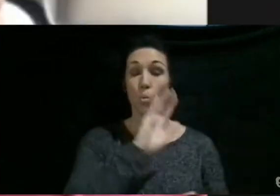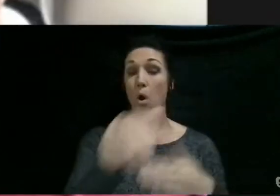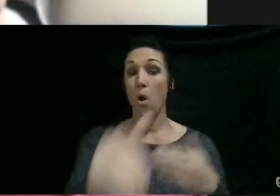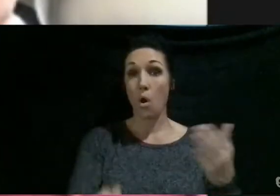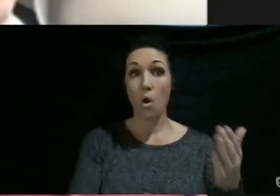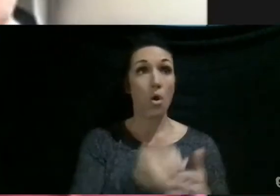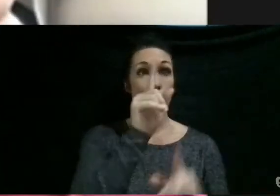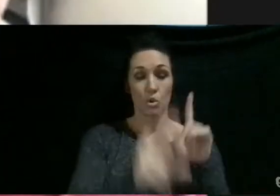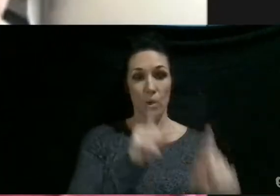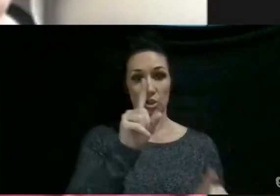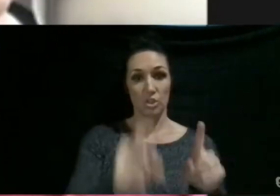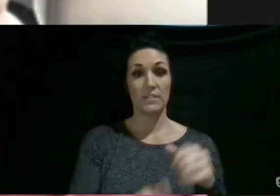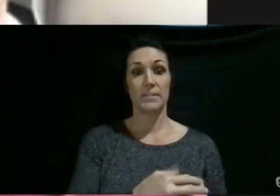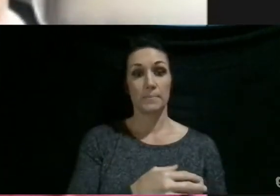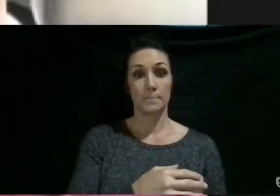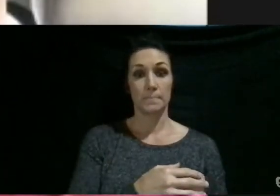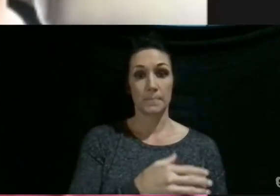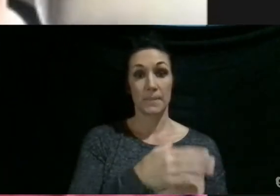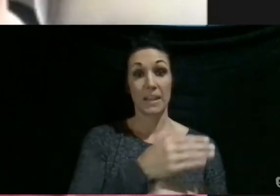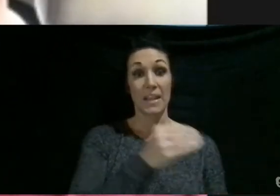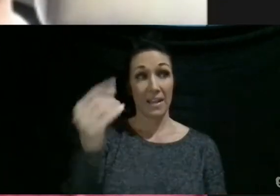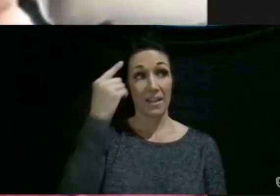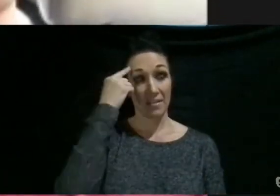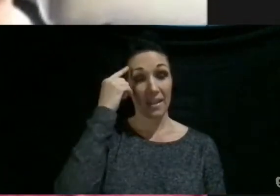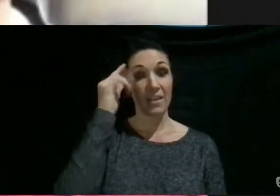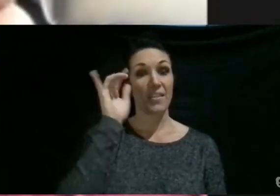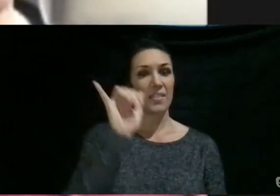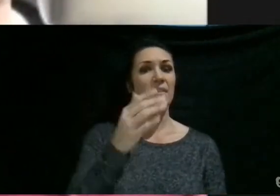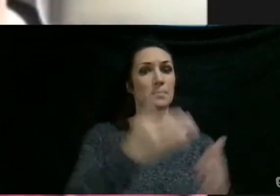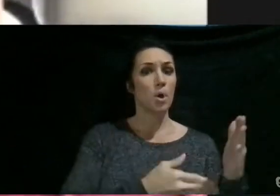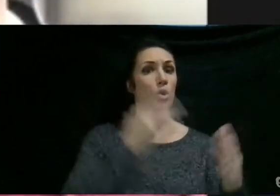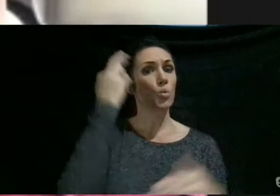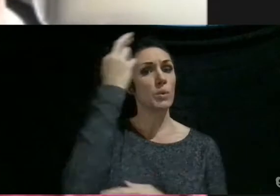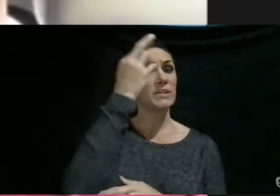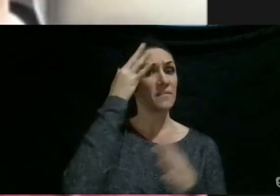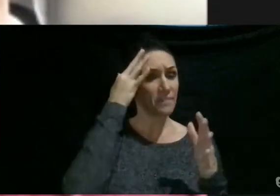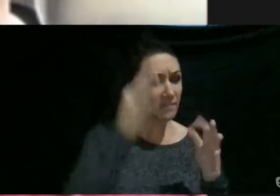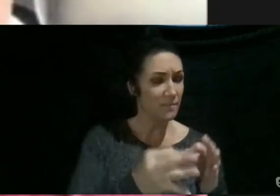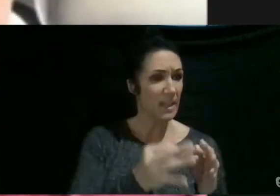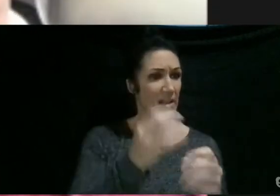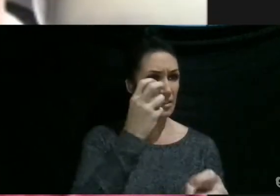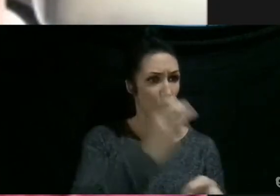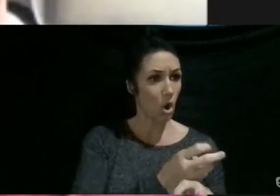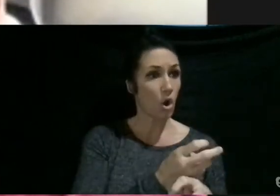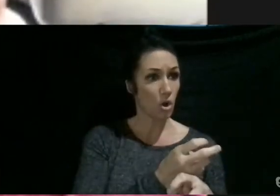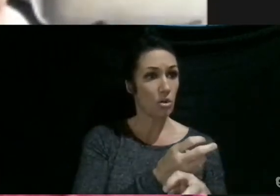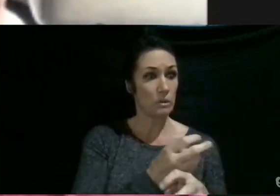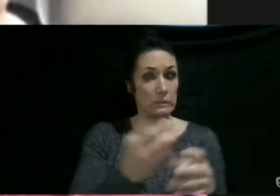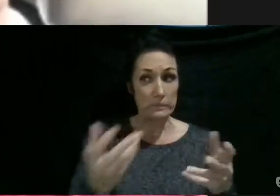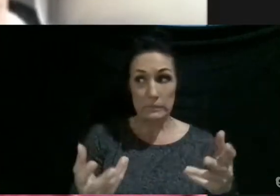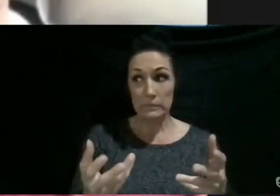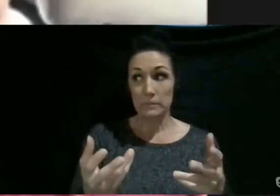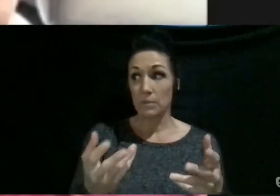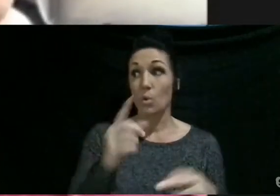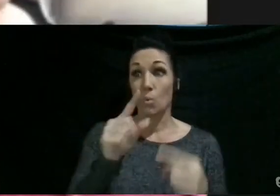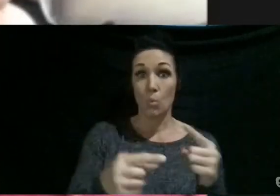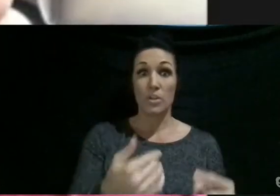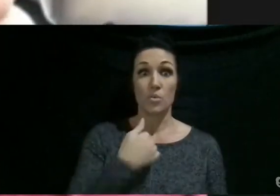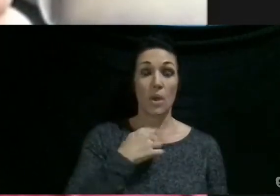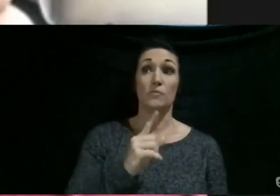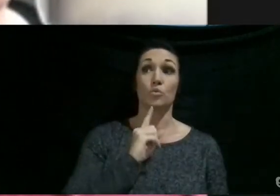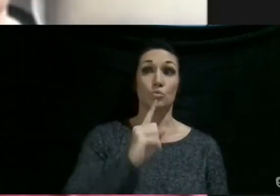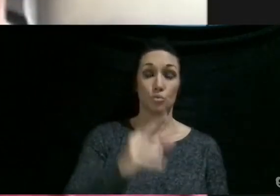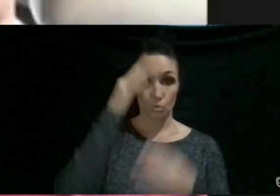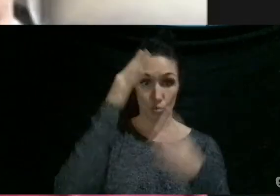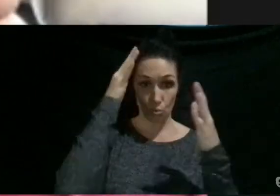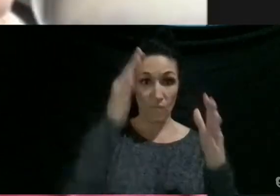and I think that's part of the reason faith is so hard is because when you have true faith, you're going to do things